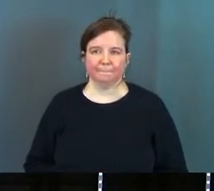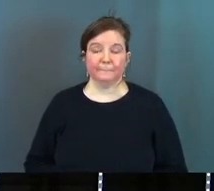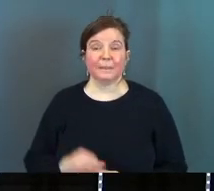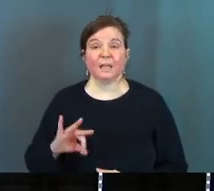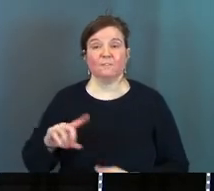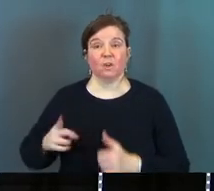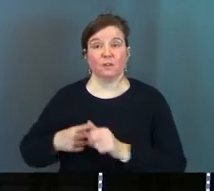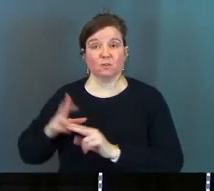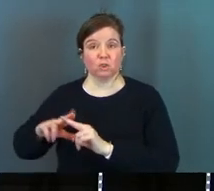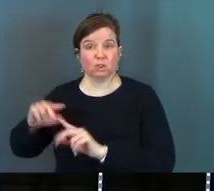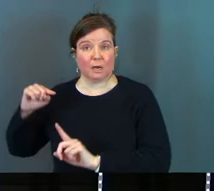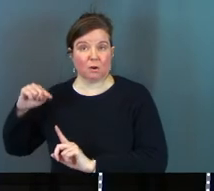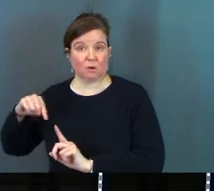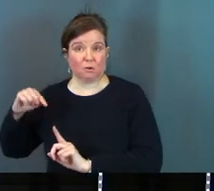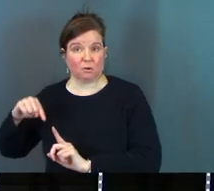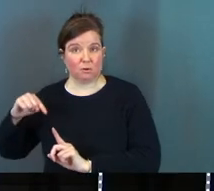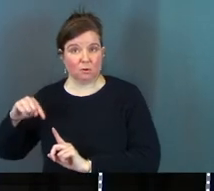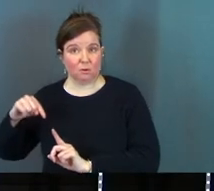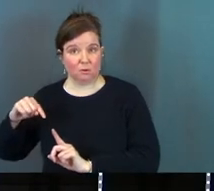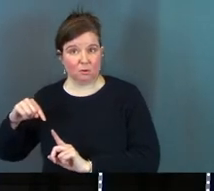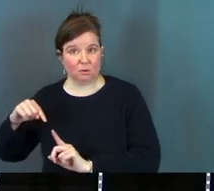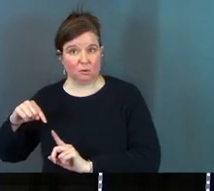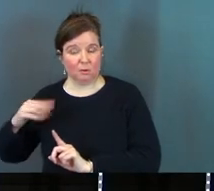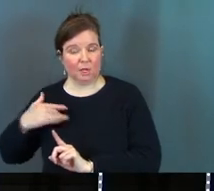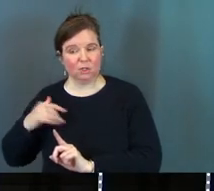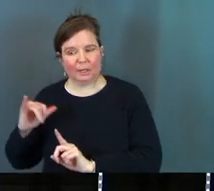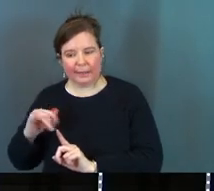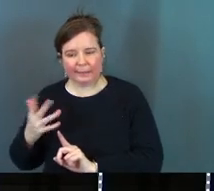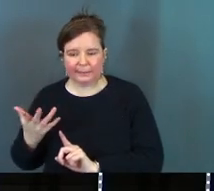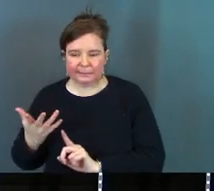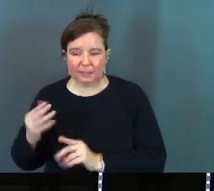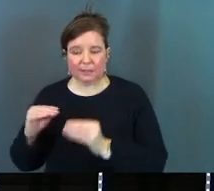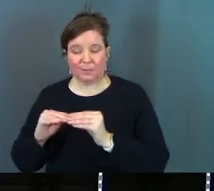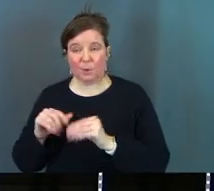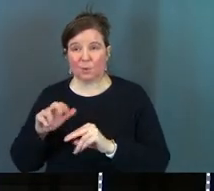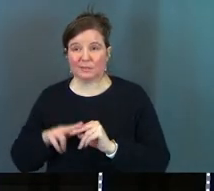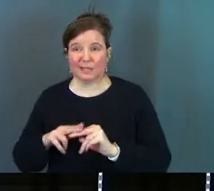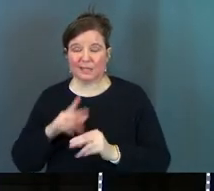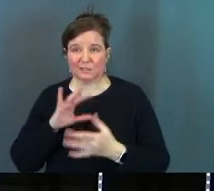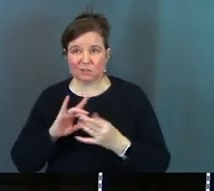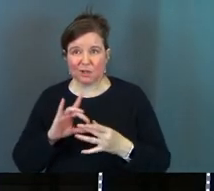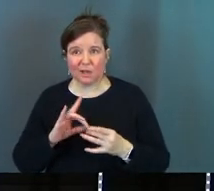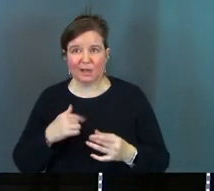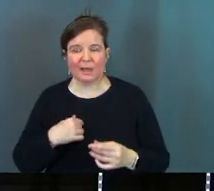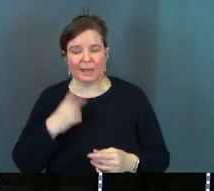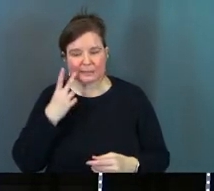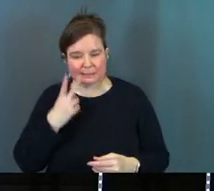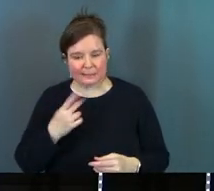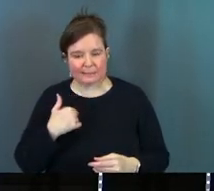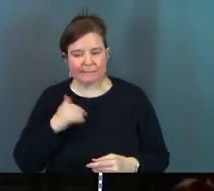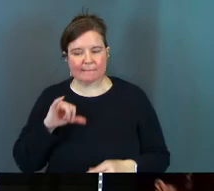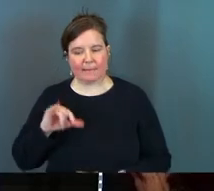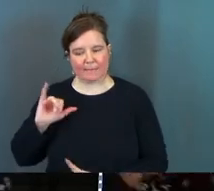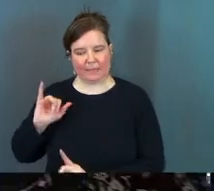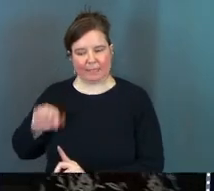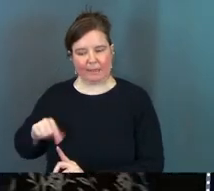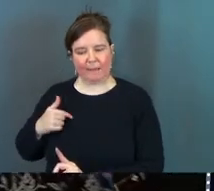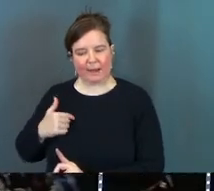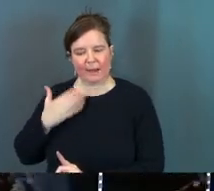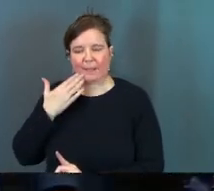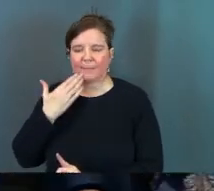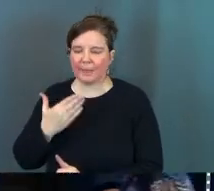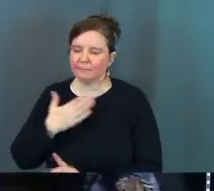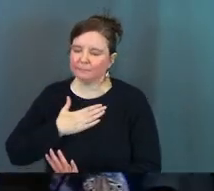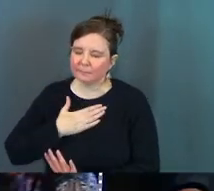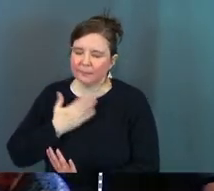if you're in this first chair and you're like you know the more we sat there and talked about it it's like I see that I'm there and I'm